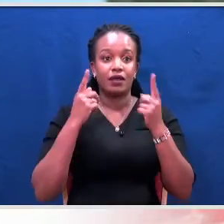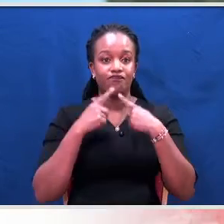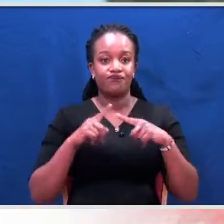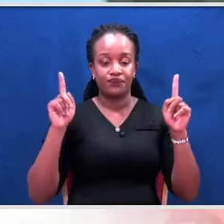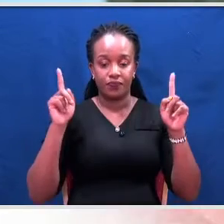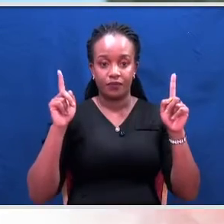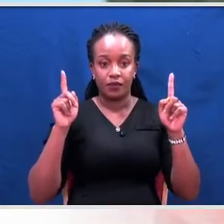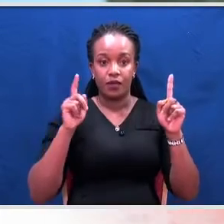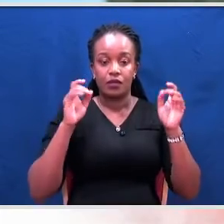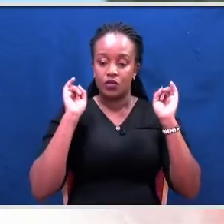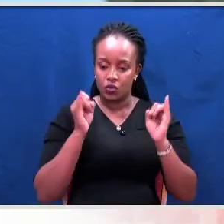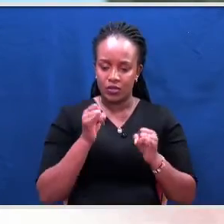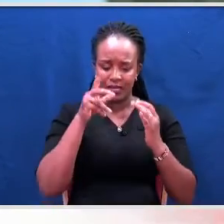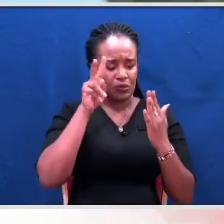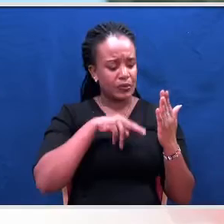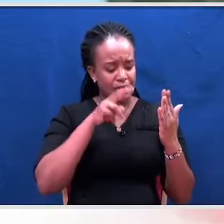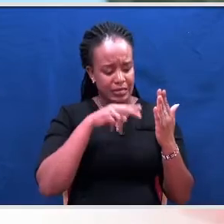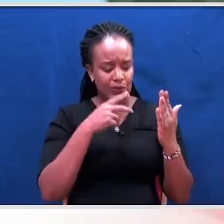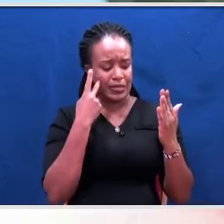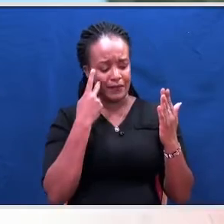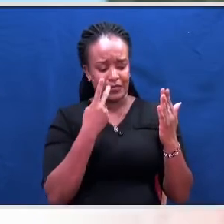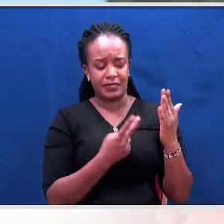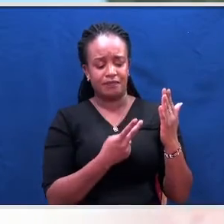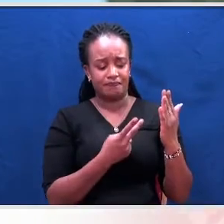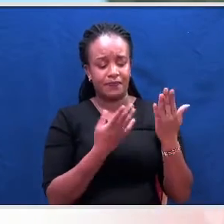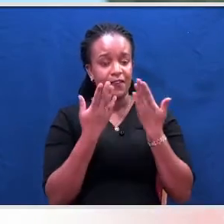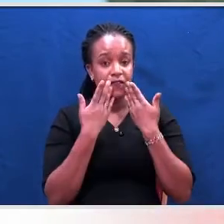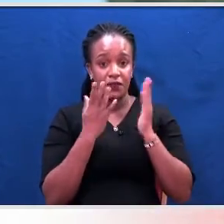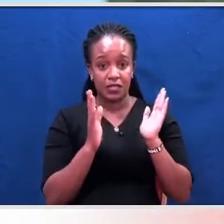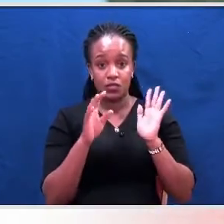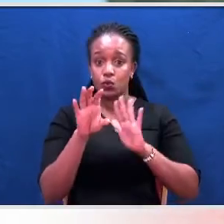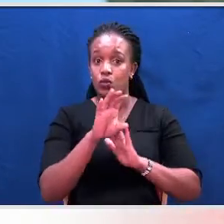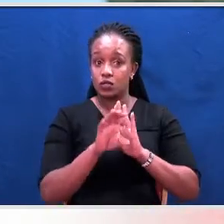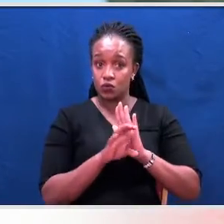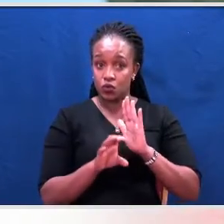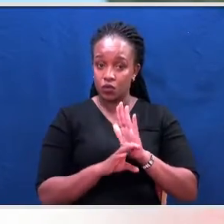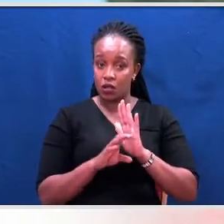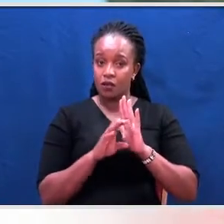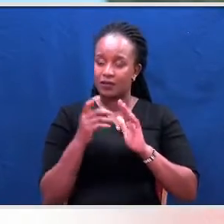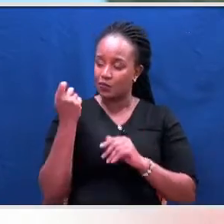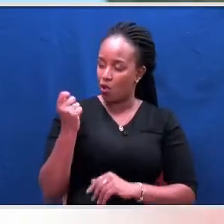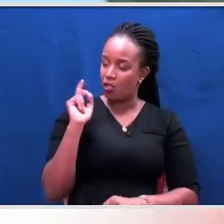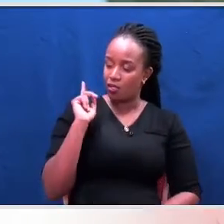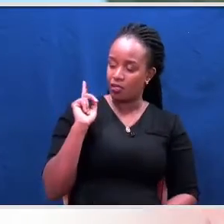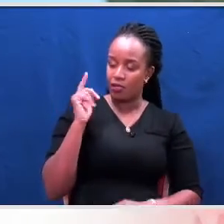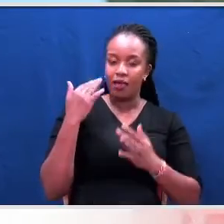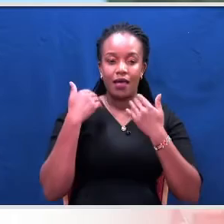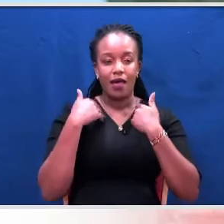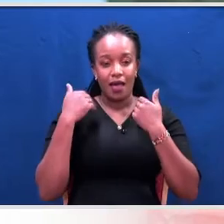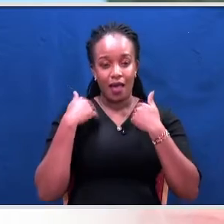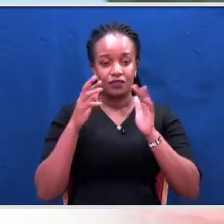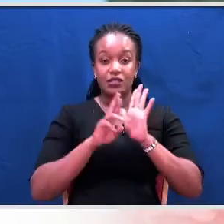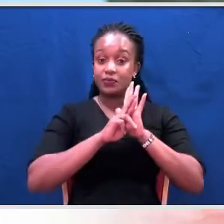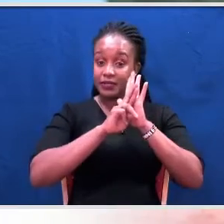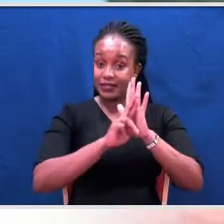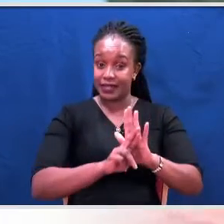that is what we hear them say. This constitution represents the solemn will of the people of Kenya.